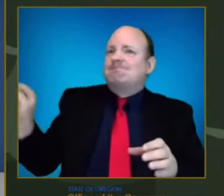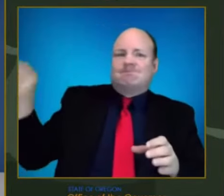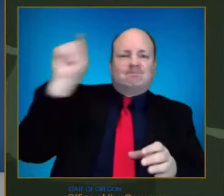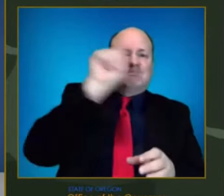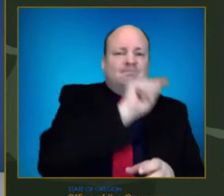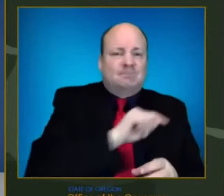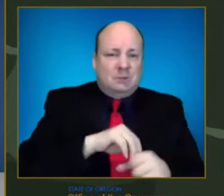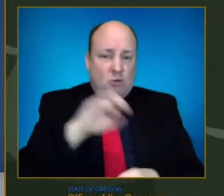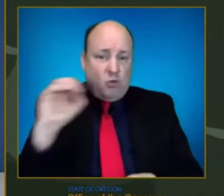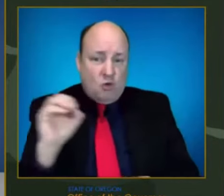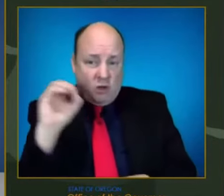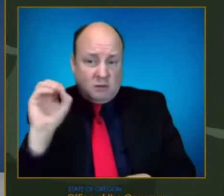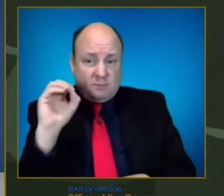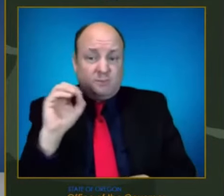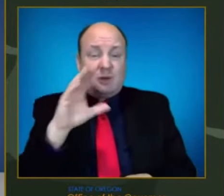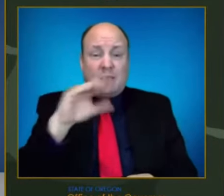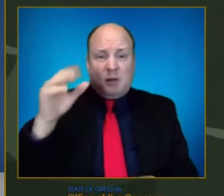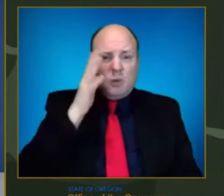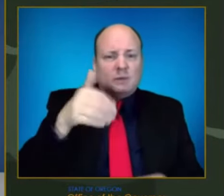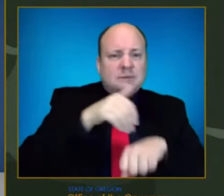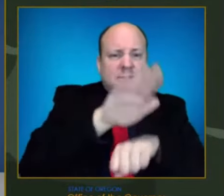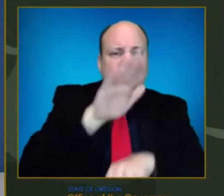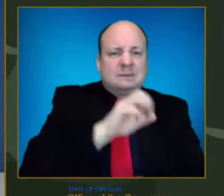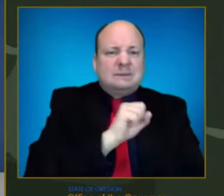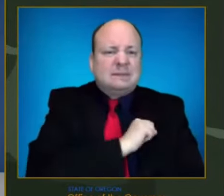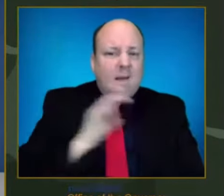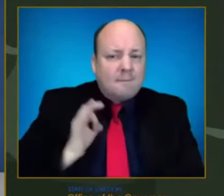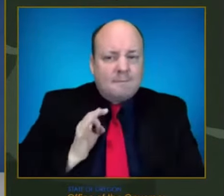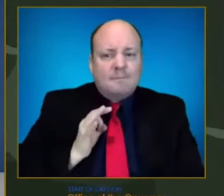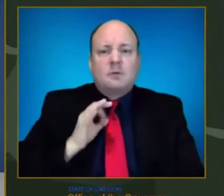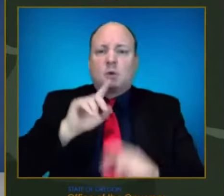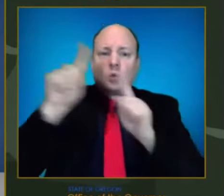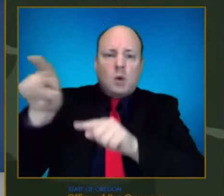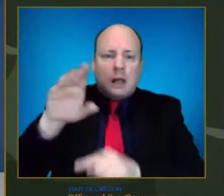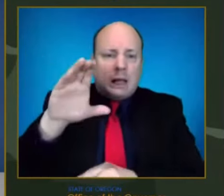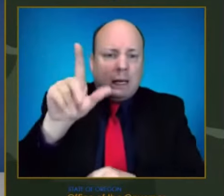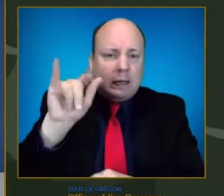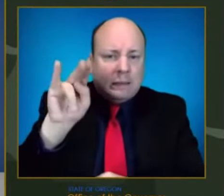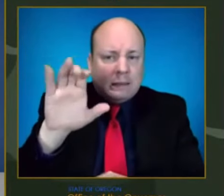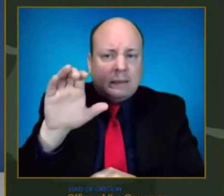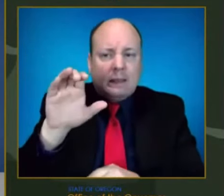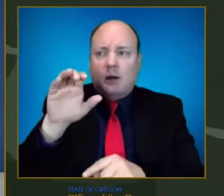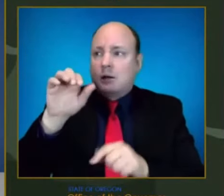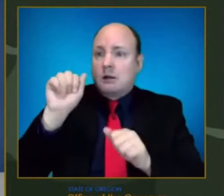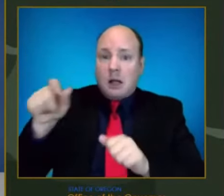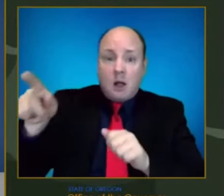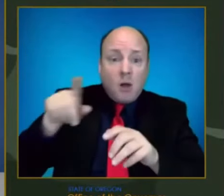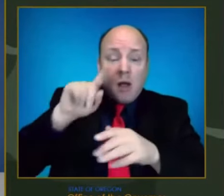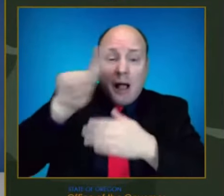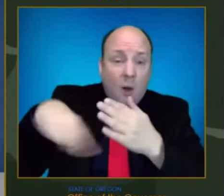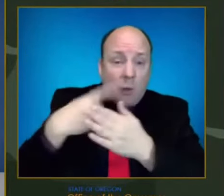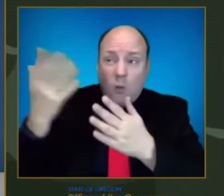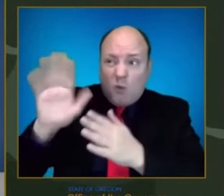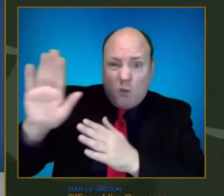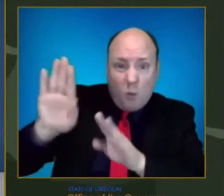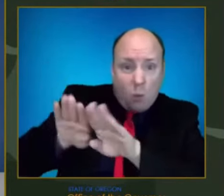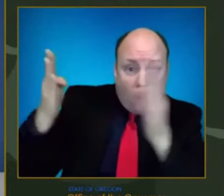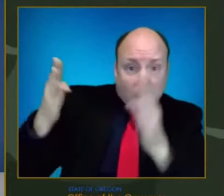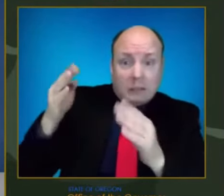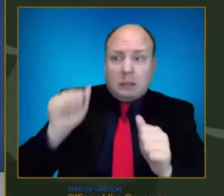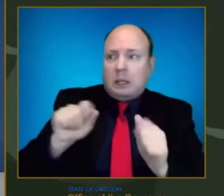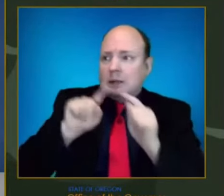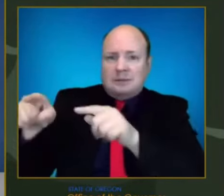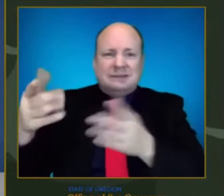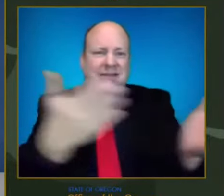to vaccination clinics to expand appointments and clinic hours. The lack of staff to put shots in arms is our primary constraint that's led to scarce